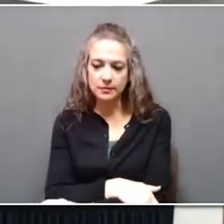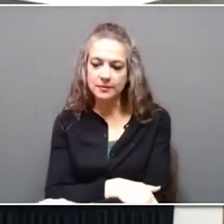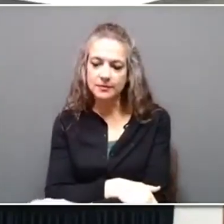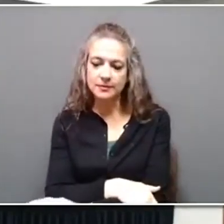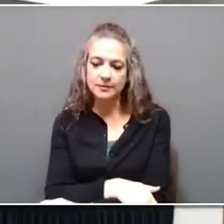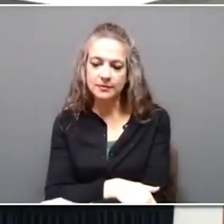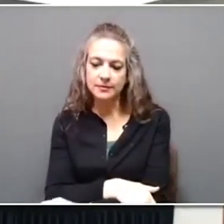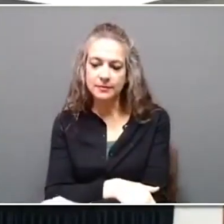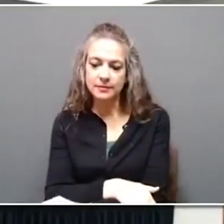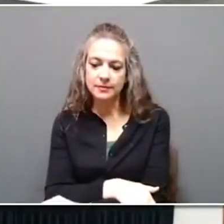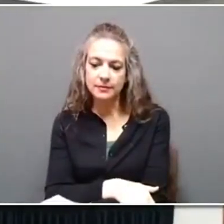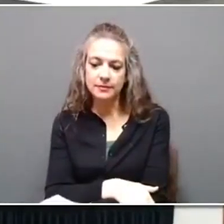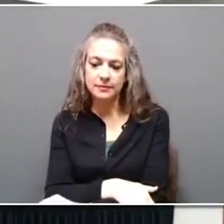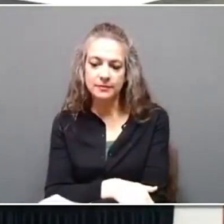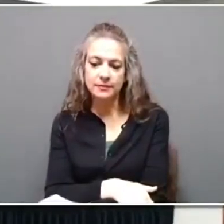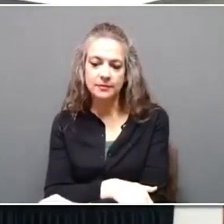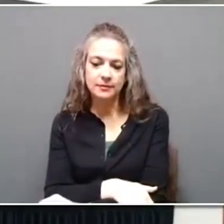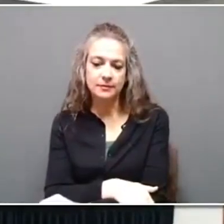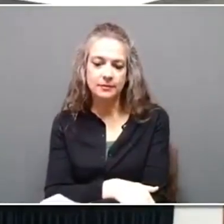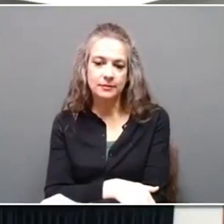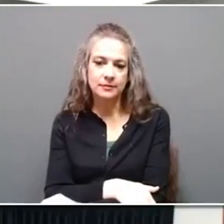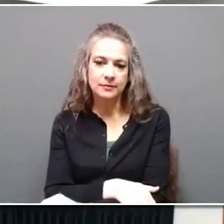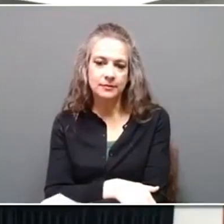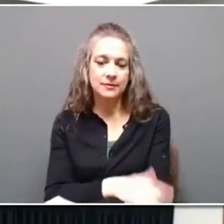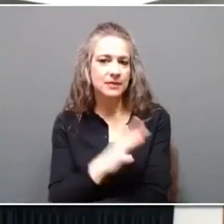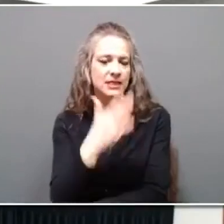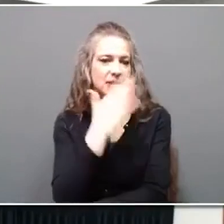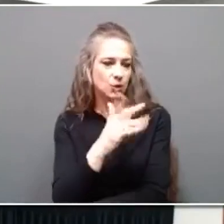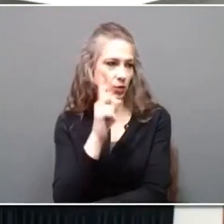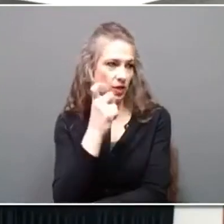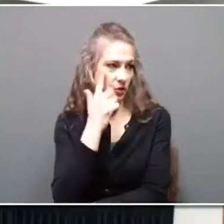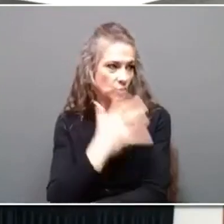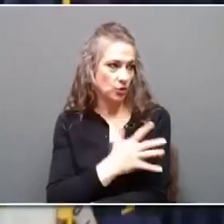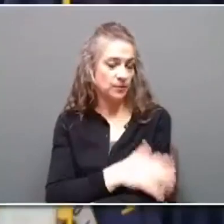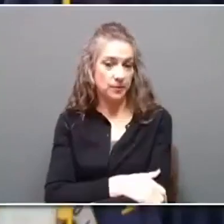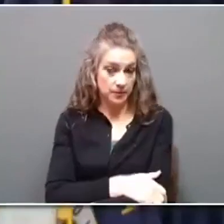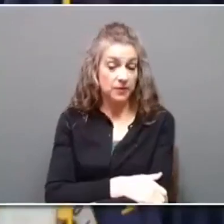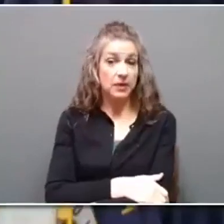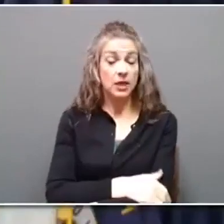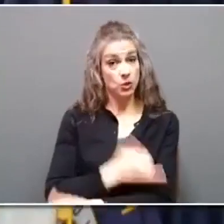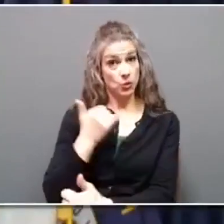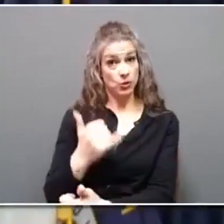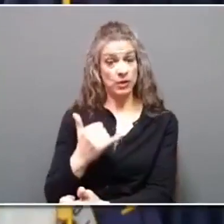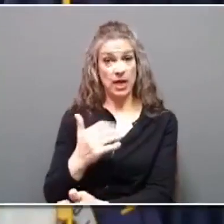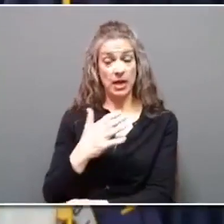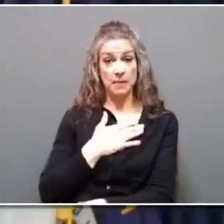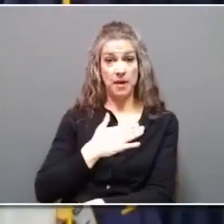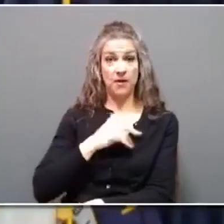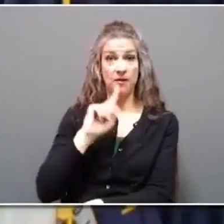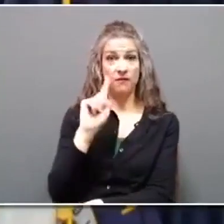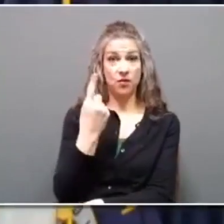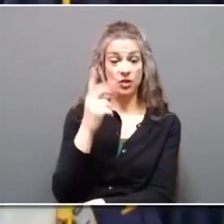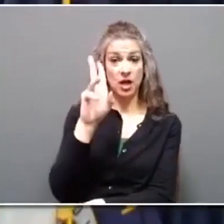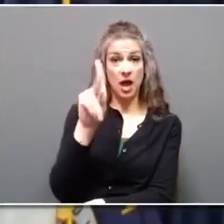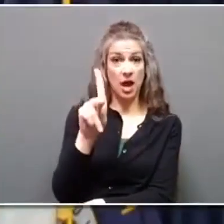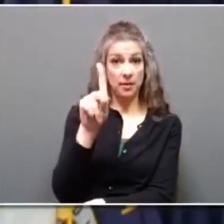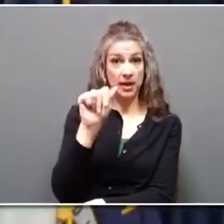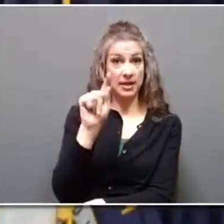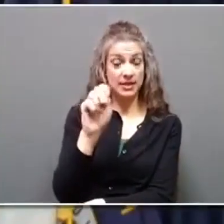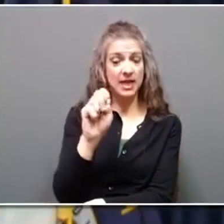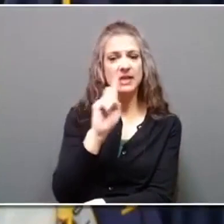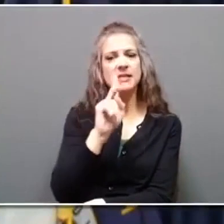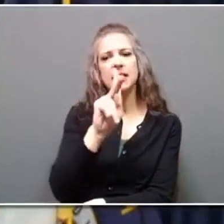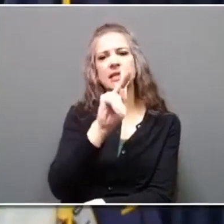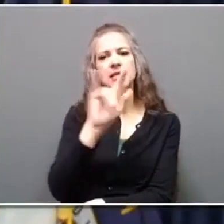Yeah, thank you, governor. So today, my first update is going to be about the Kentucky Main Street